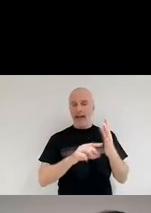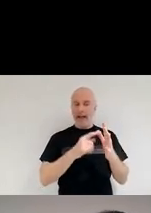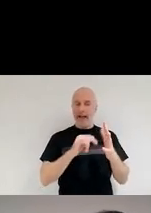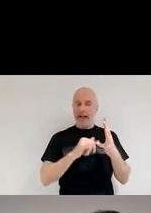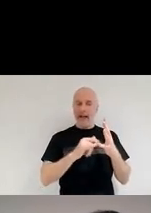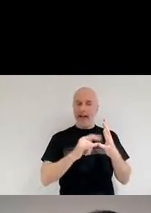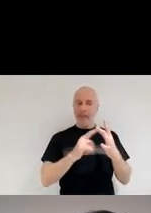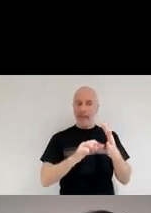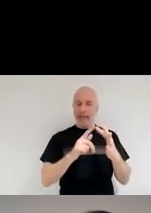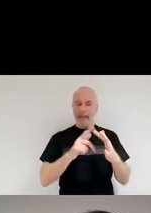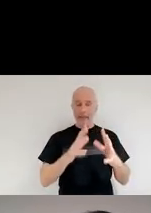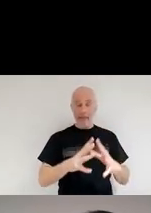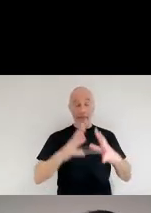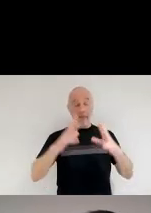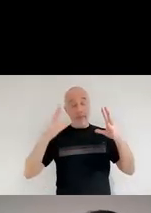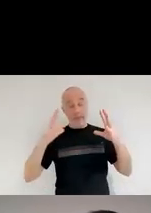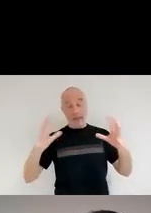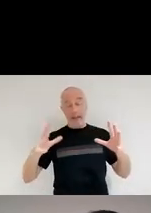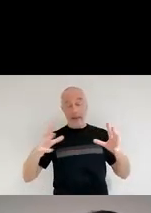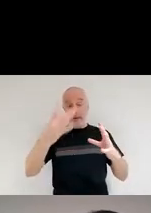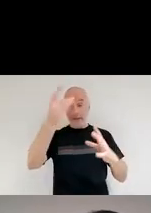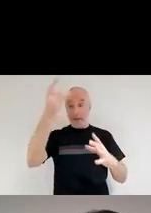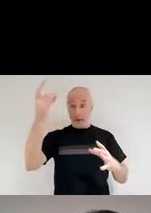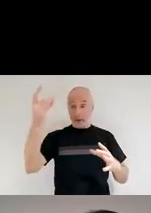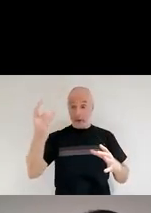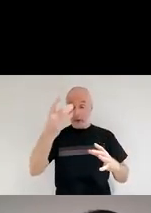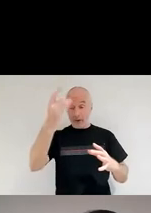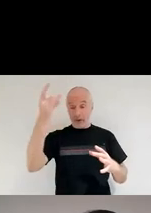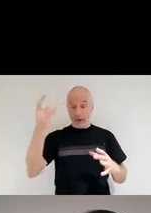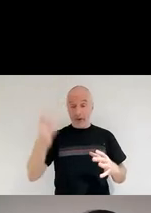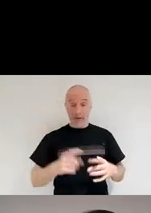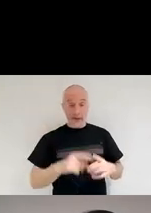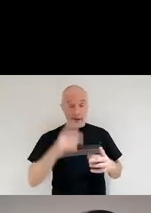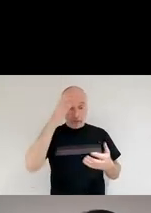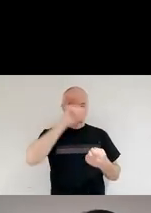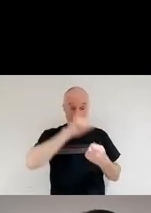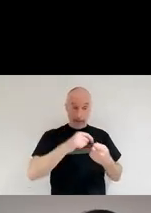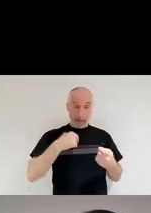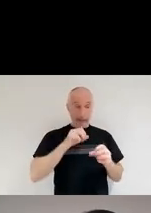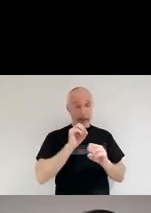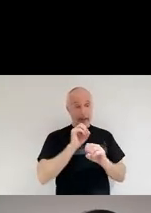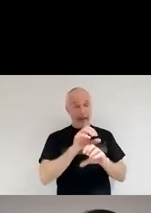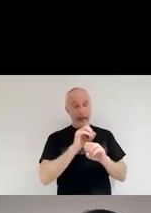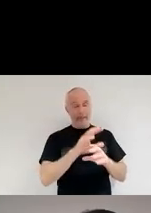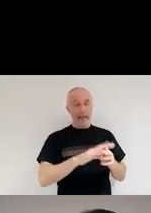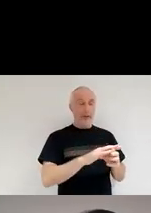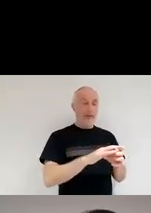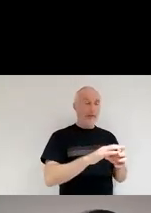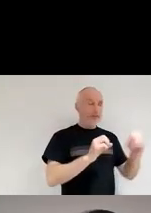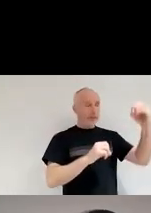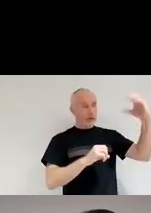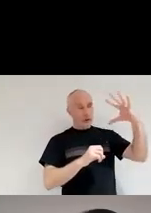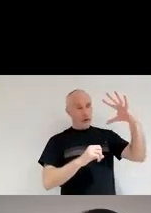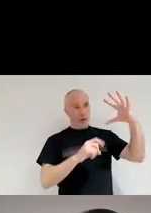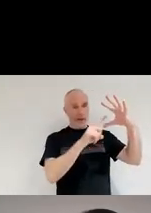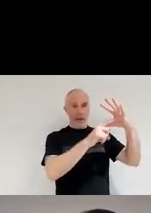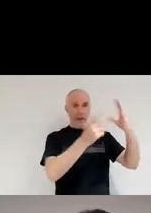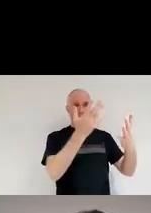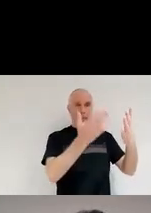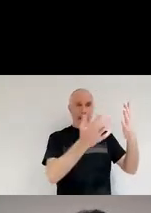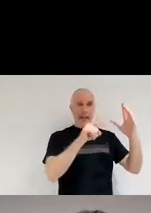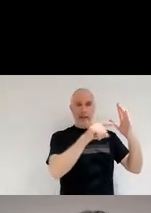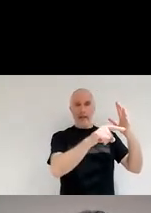before that the sun has to balance the gravitational pull by fusing in the core.